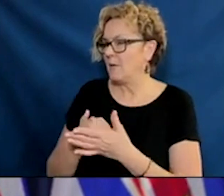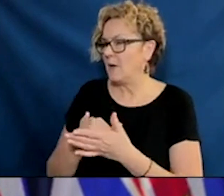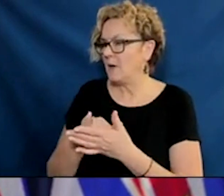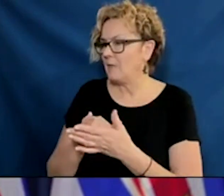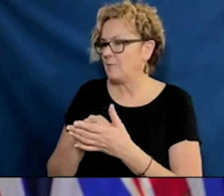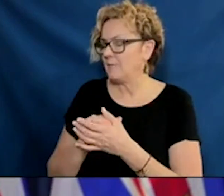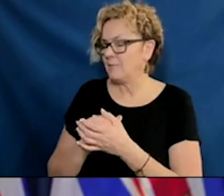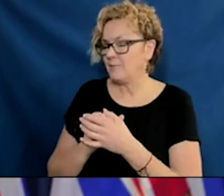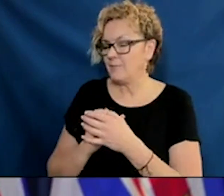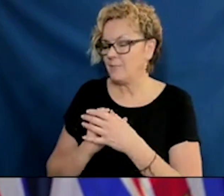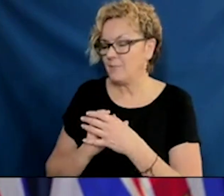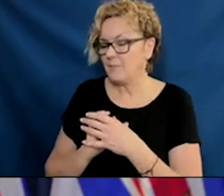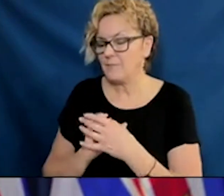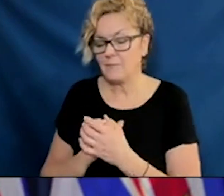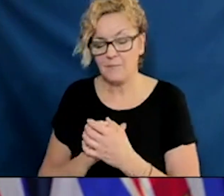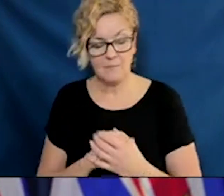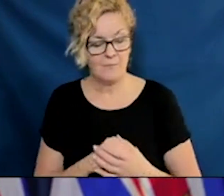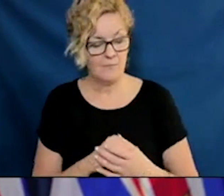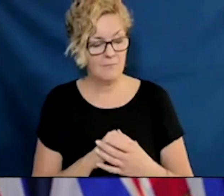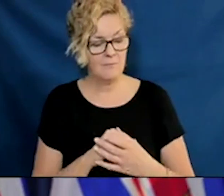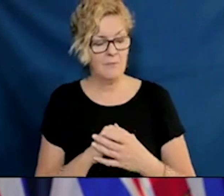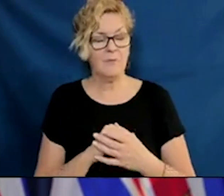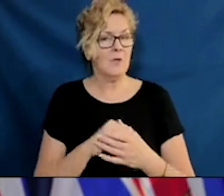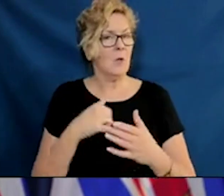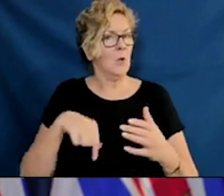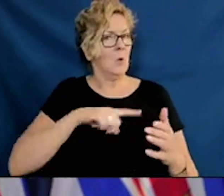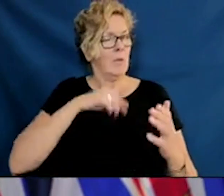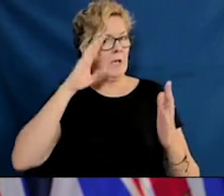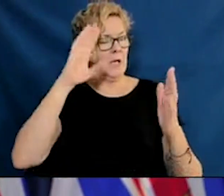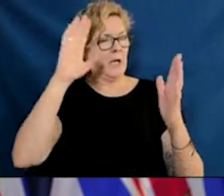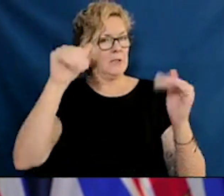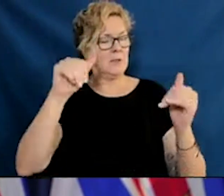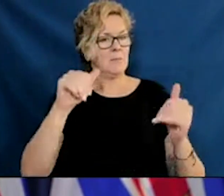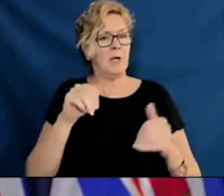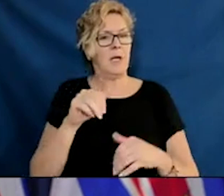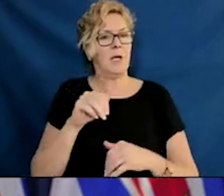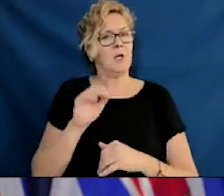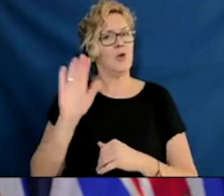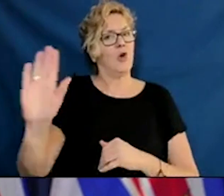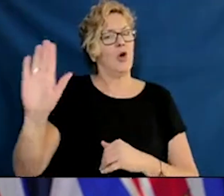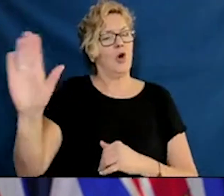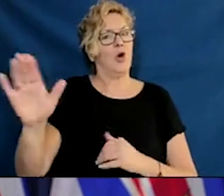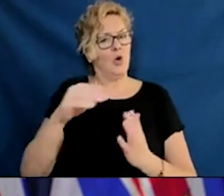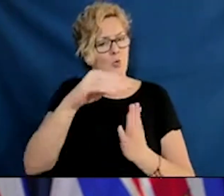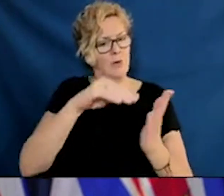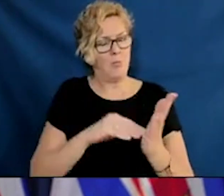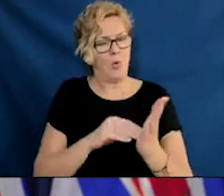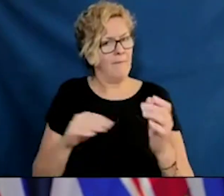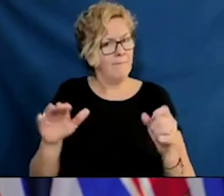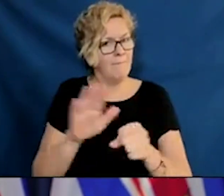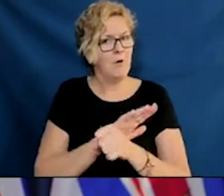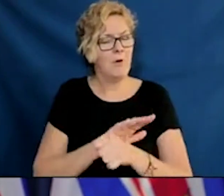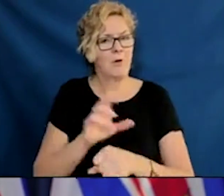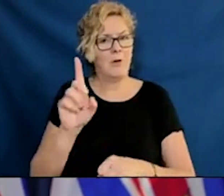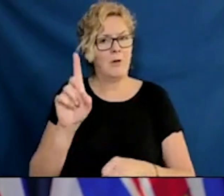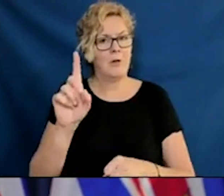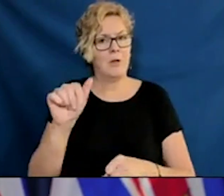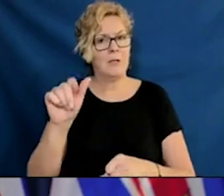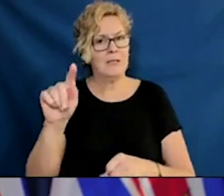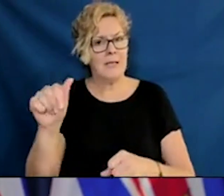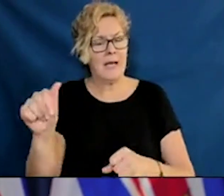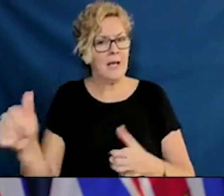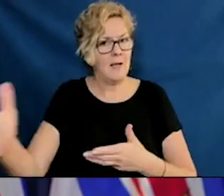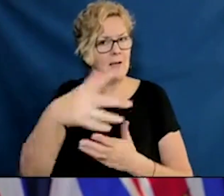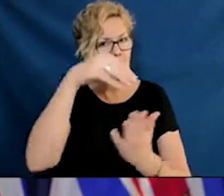I think, this week, the release from Dr. the full data report. And I'll be providing an update on those